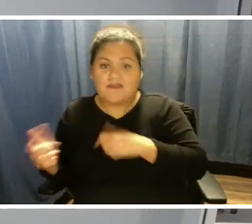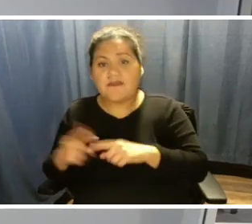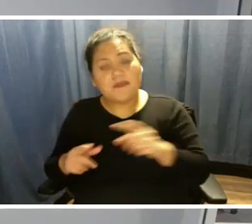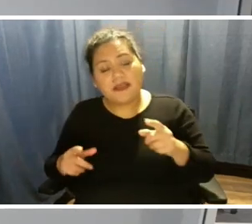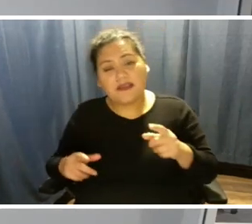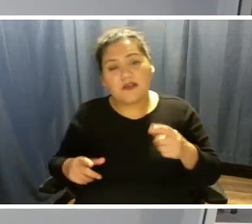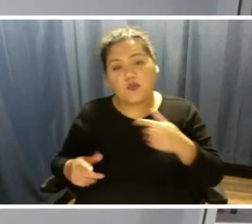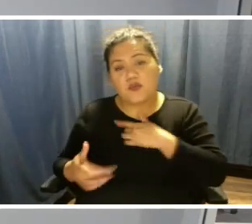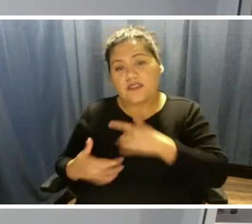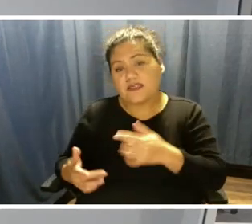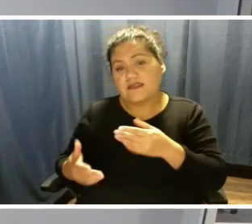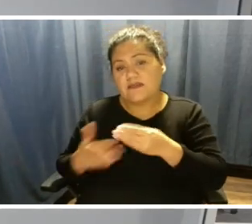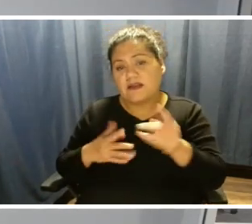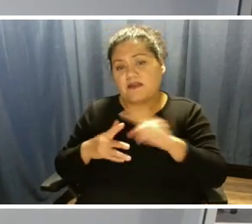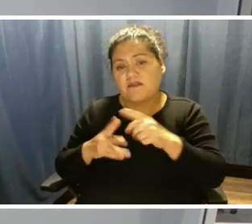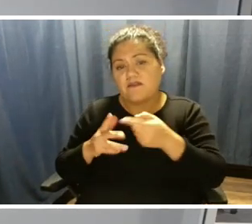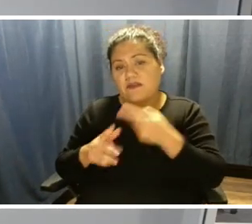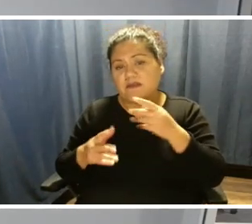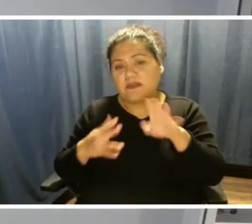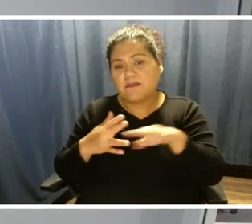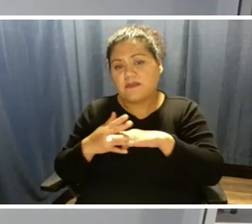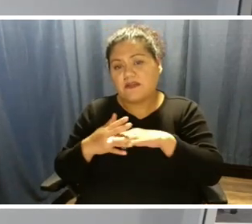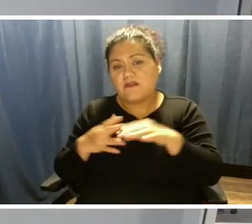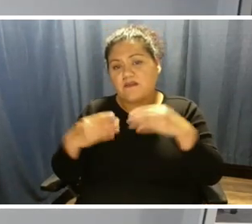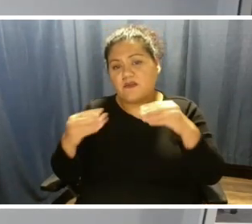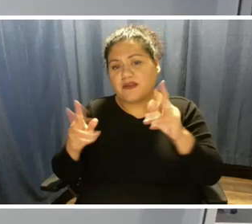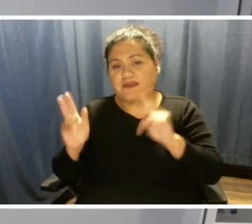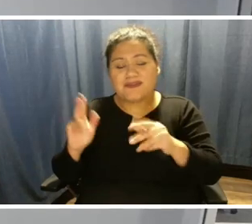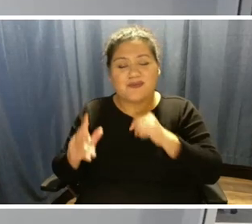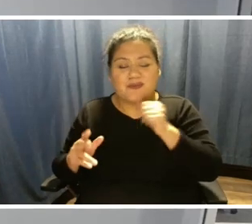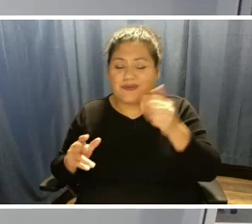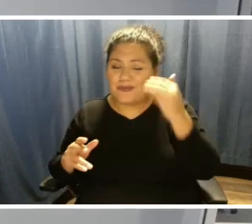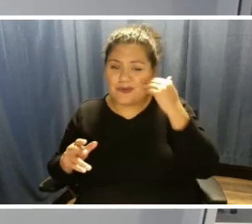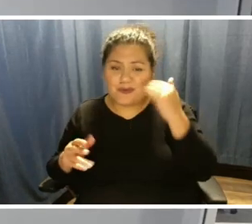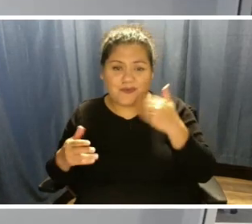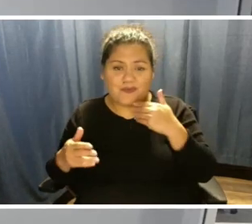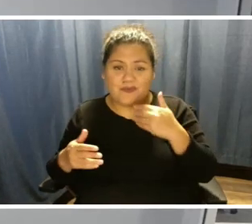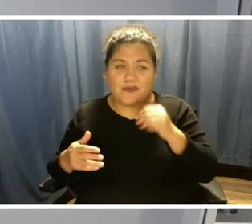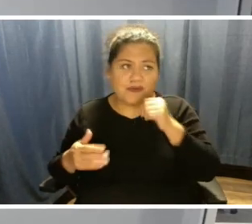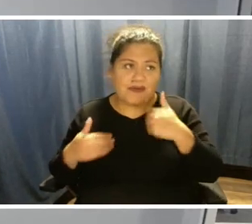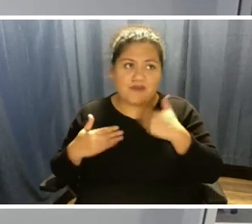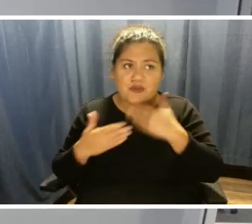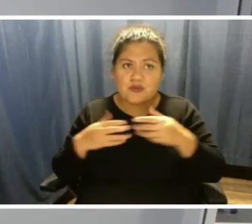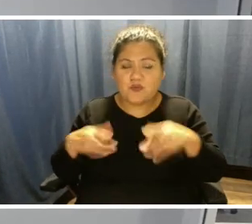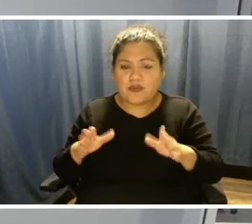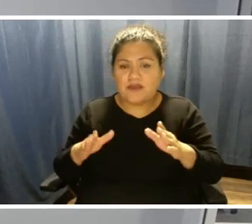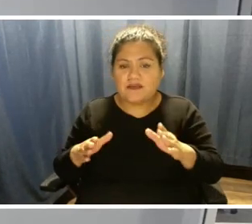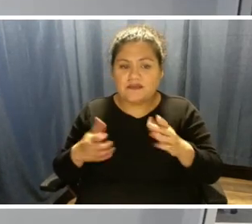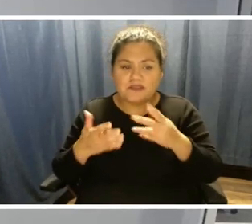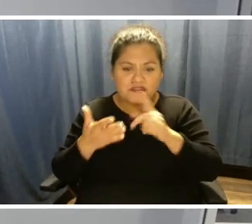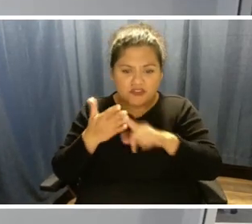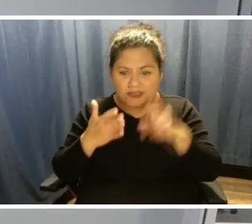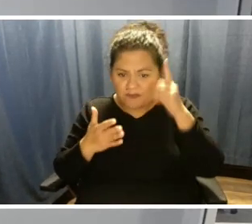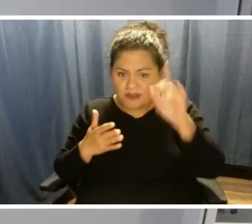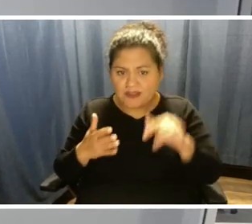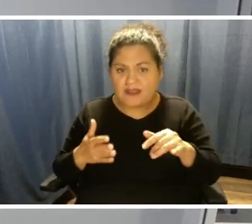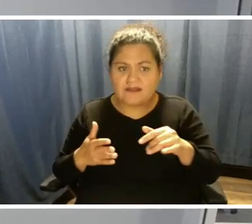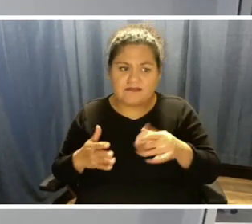from the middle market people. And so we wouldn't have a good way to even screen for that condition.